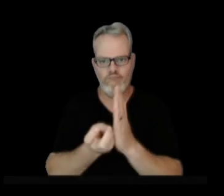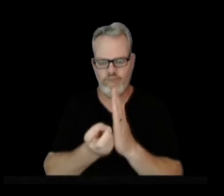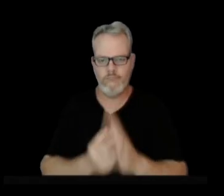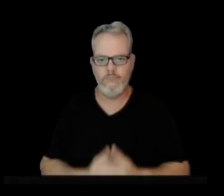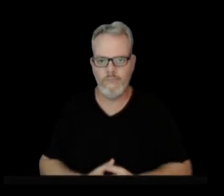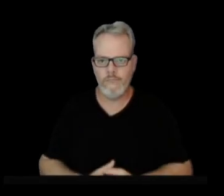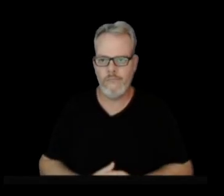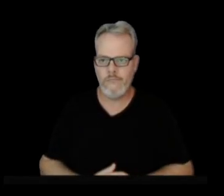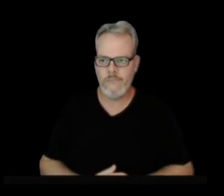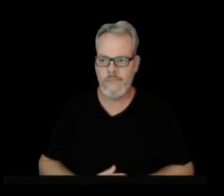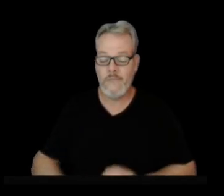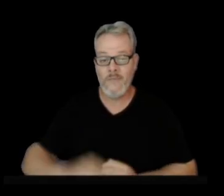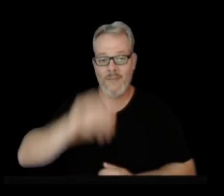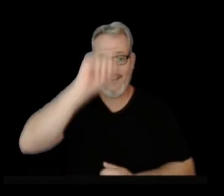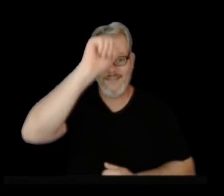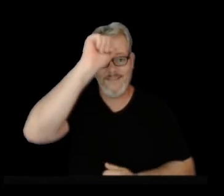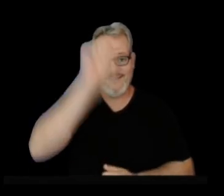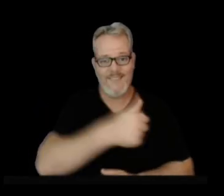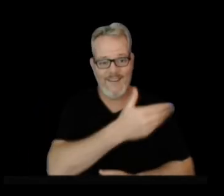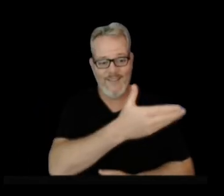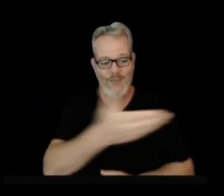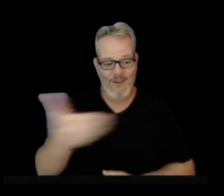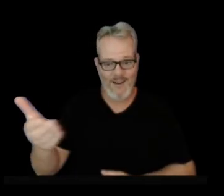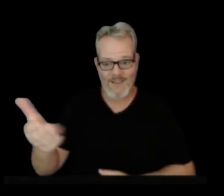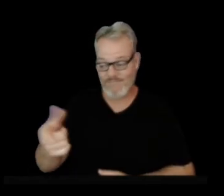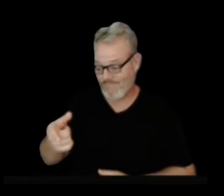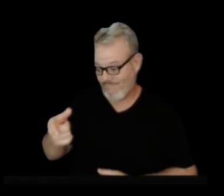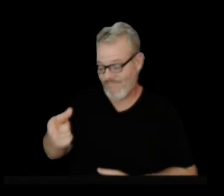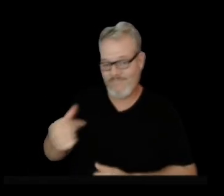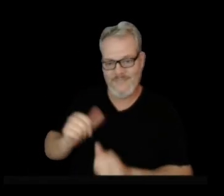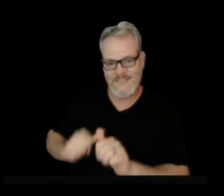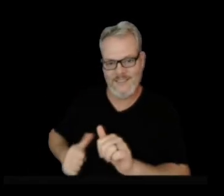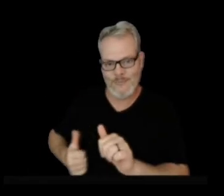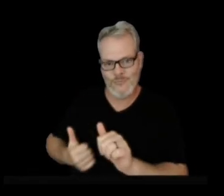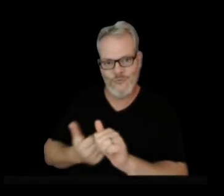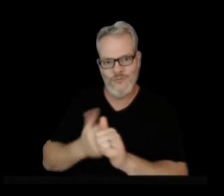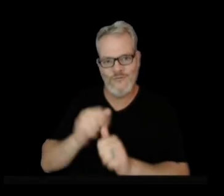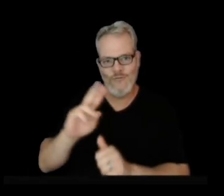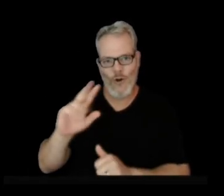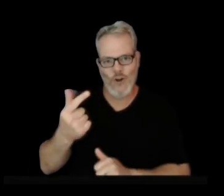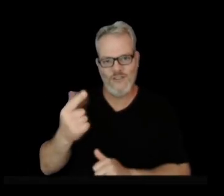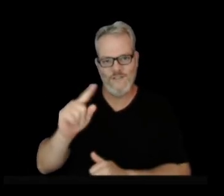Aloha everyone. This is our Hawaiian Volcano Summary for August 1st, 2024.